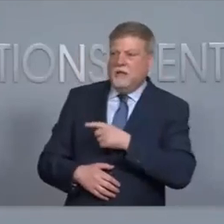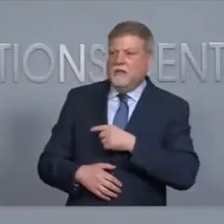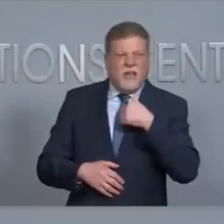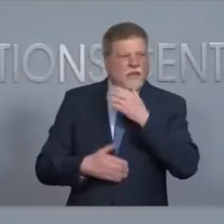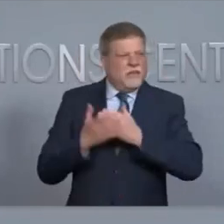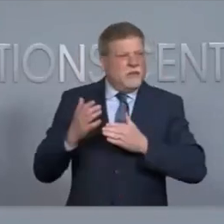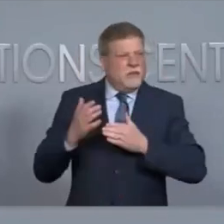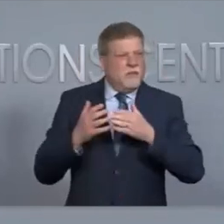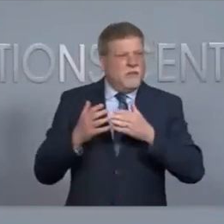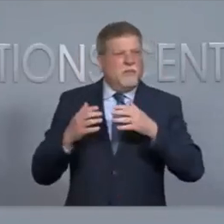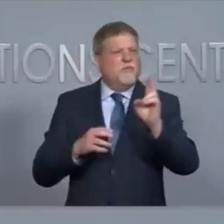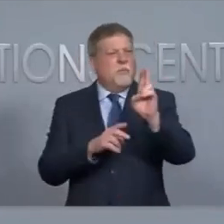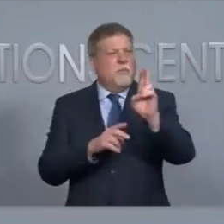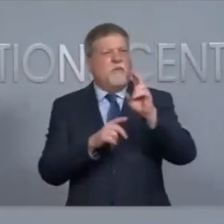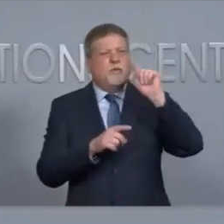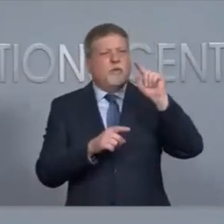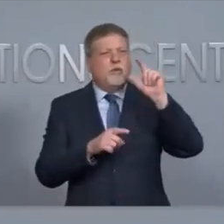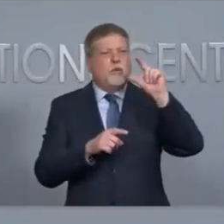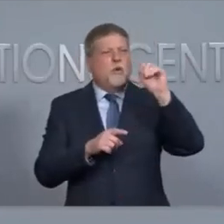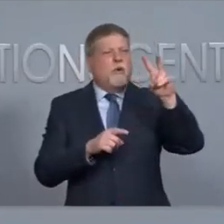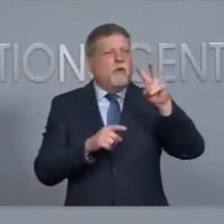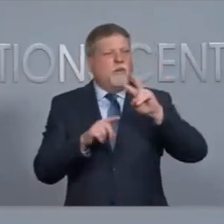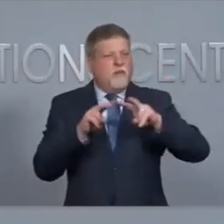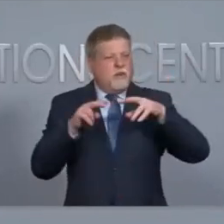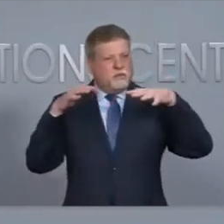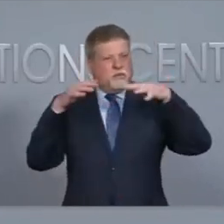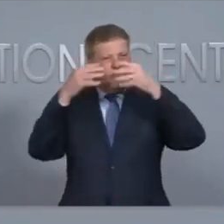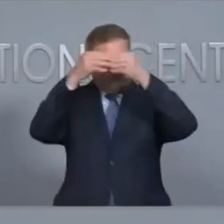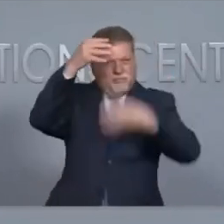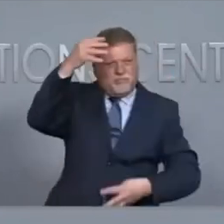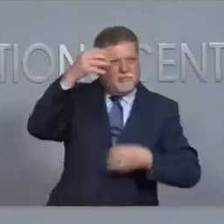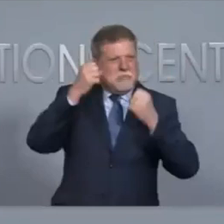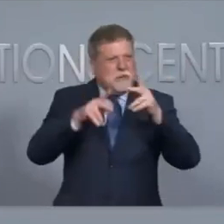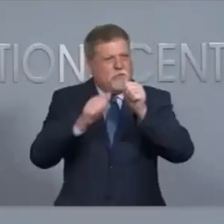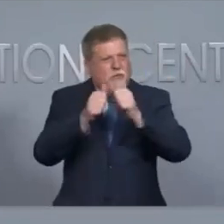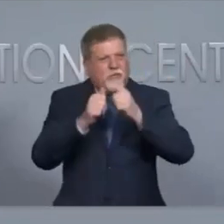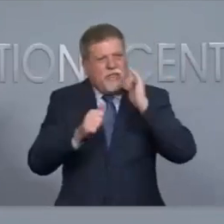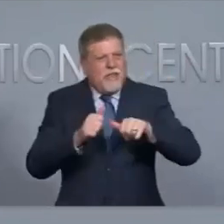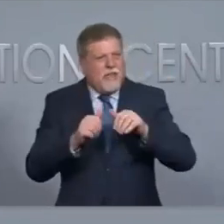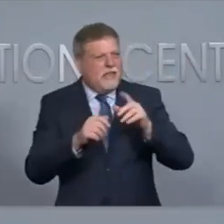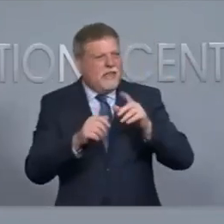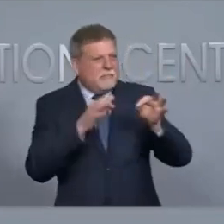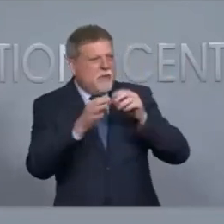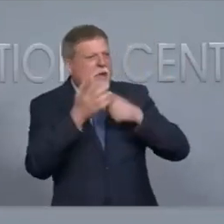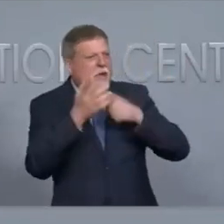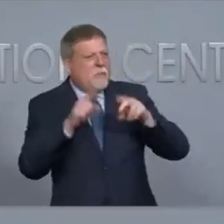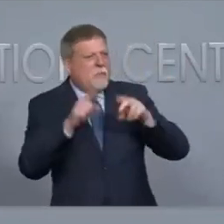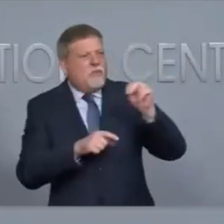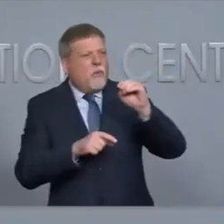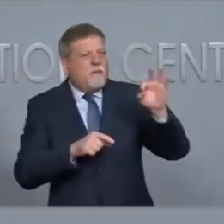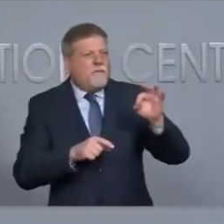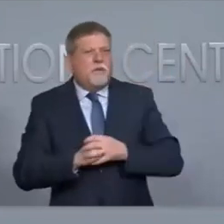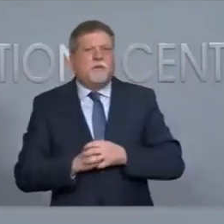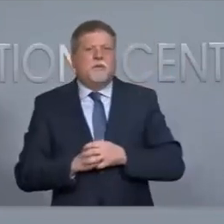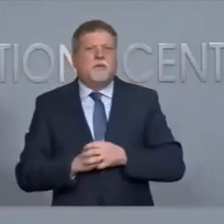primaries like the republican one for lieutenant governor could you just explain briefly how the runoff process would work yes in north carolina we have a